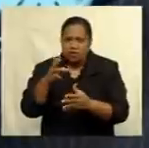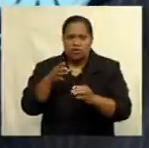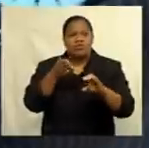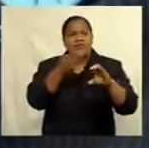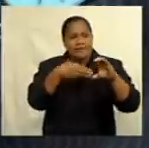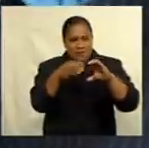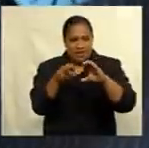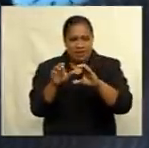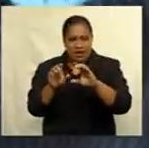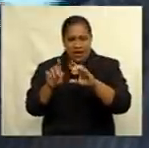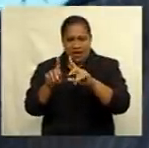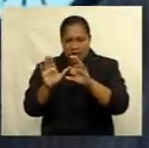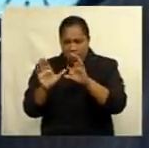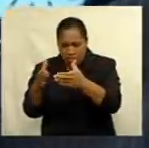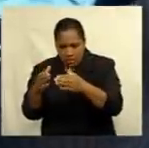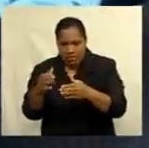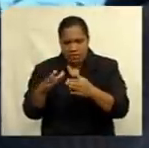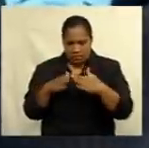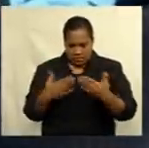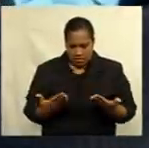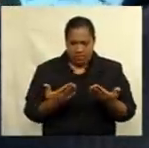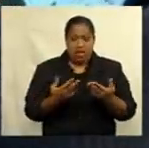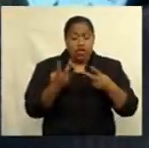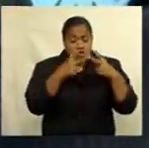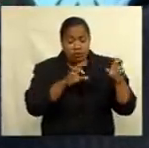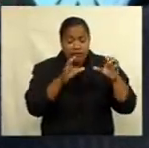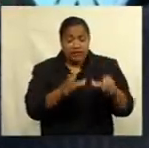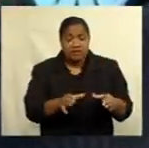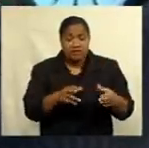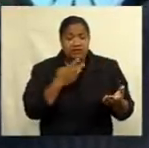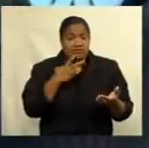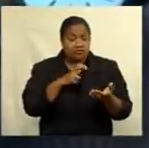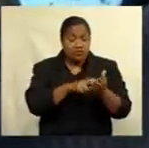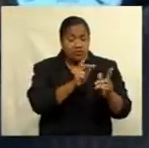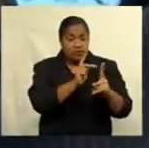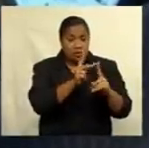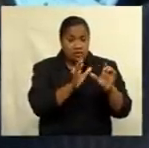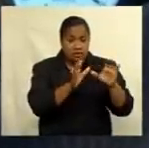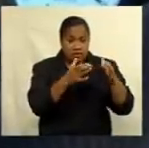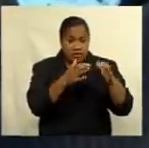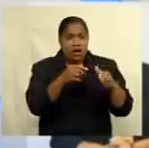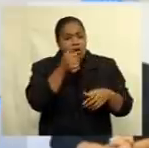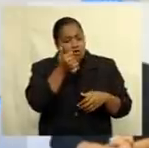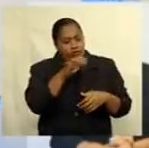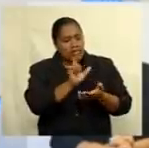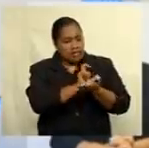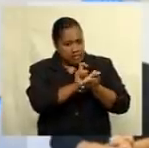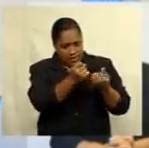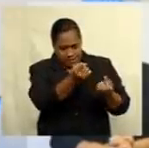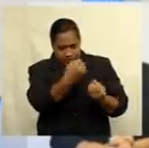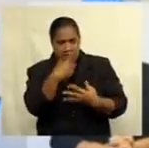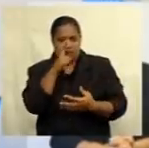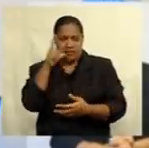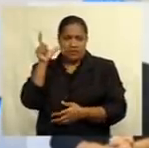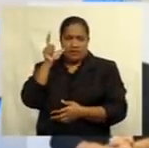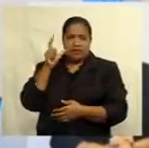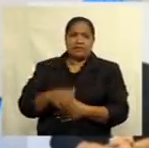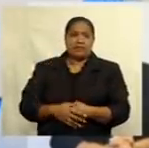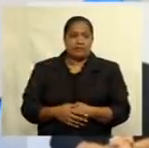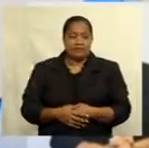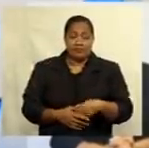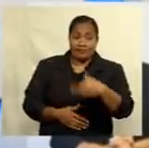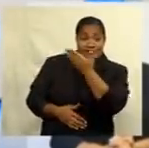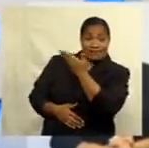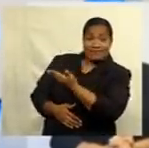The Supervisor and Register of Political Parties made that very clear yesterday. The Register of Political Parties,